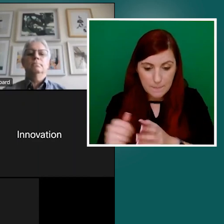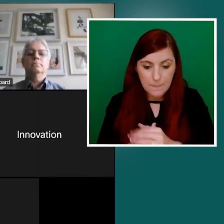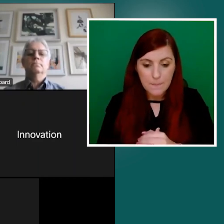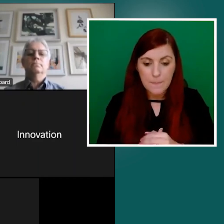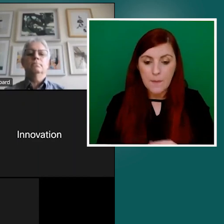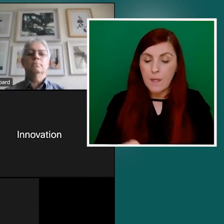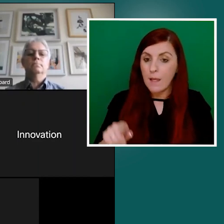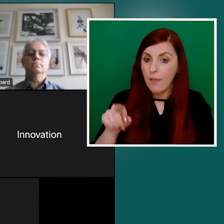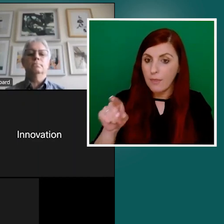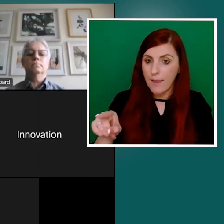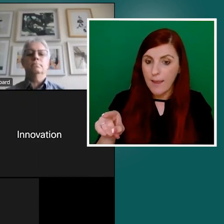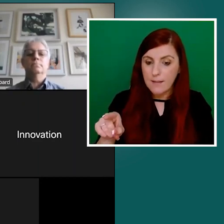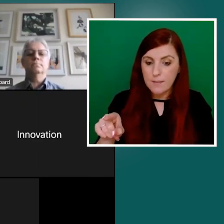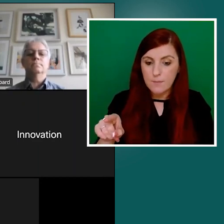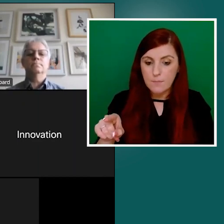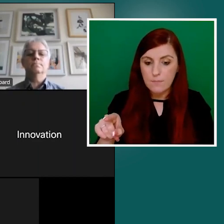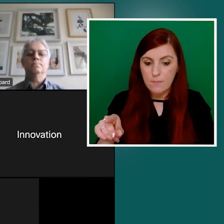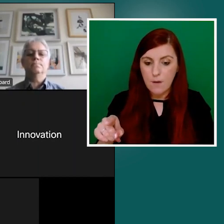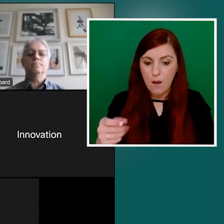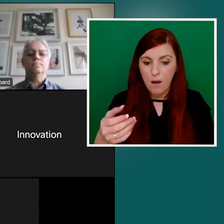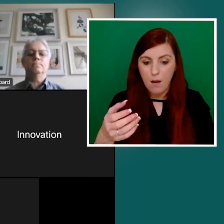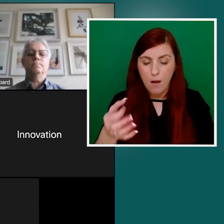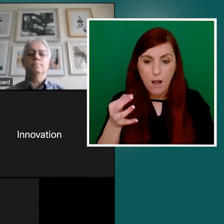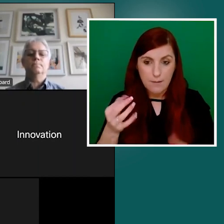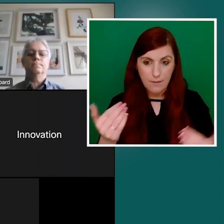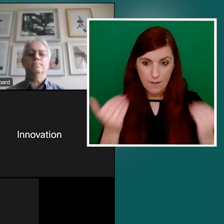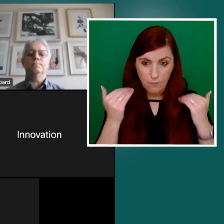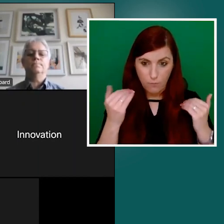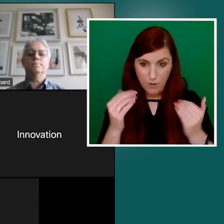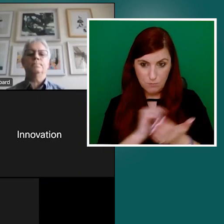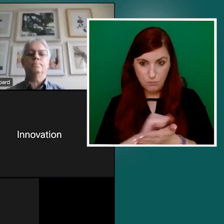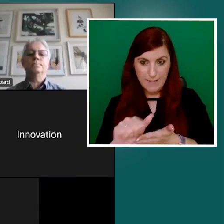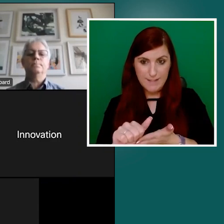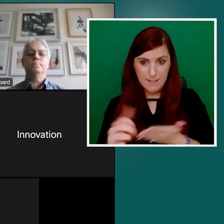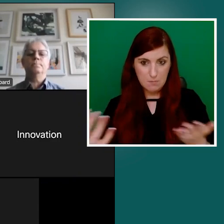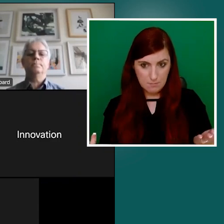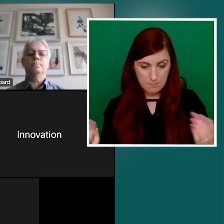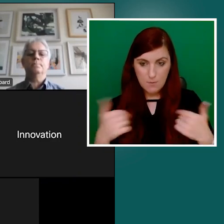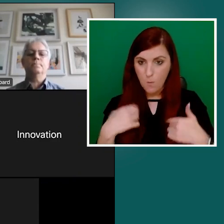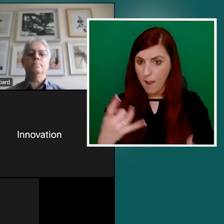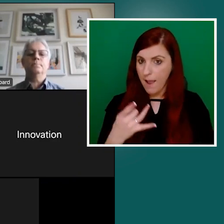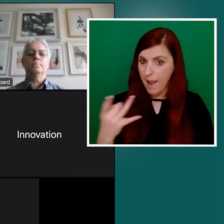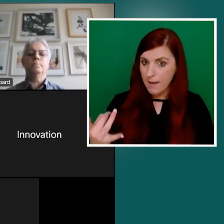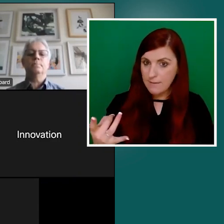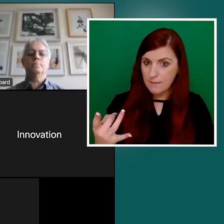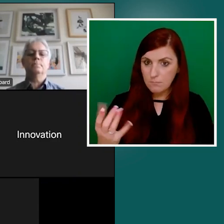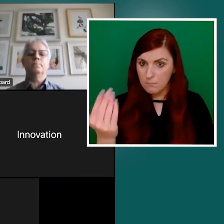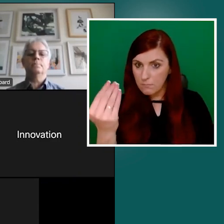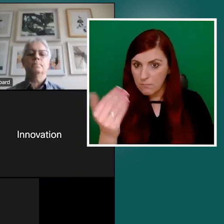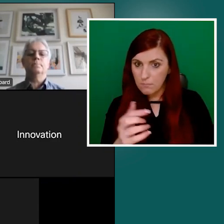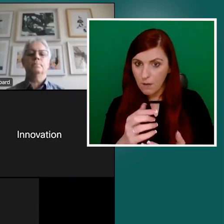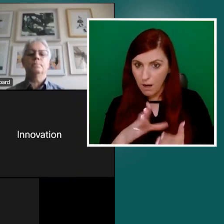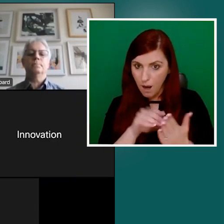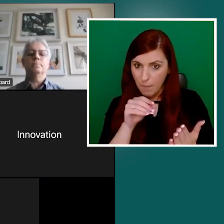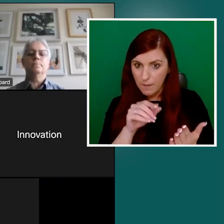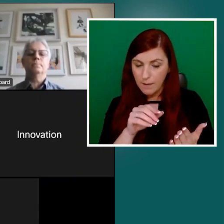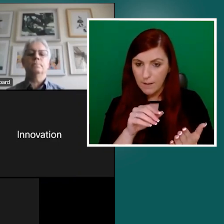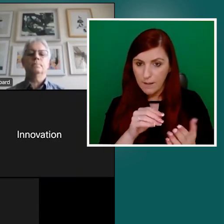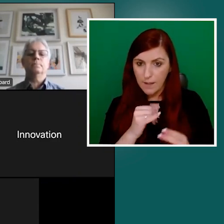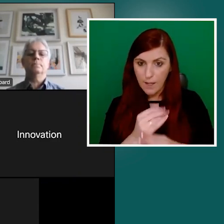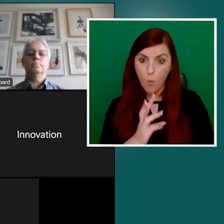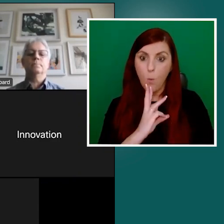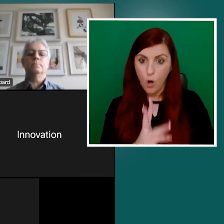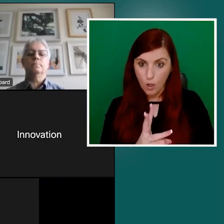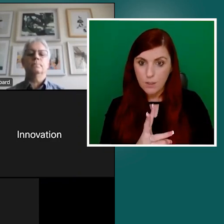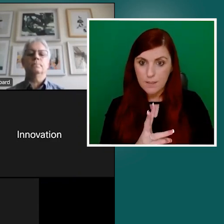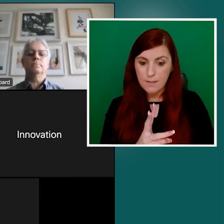obtained the information in printed form. So, I asked for a copy in Word of the information,